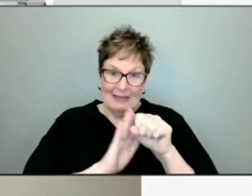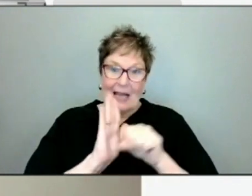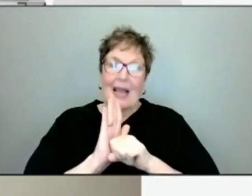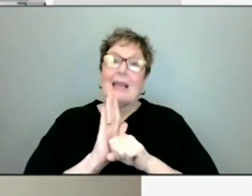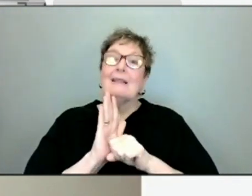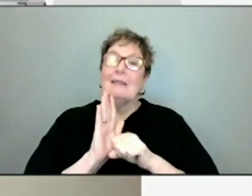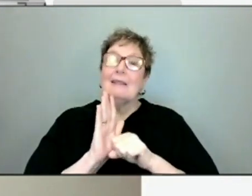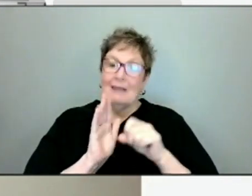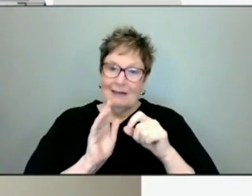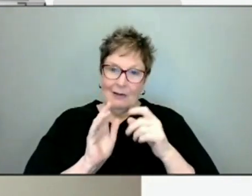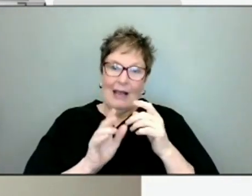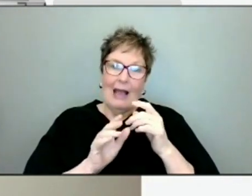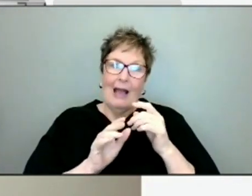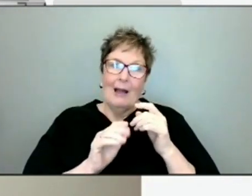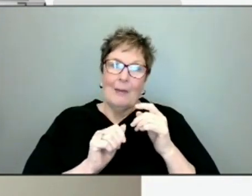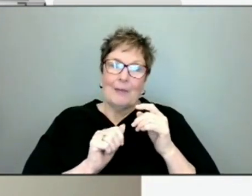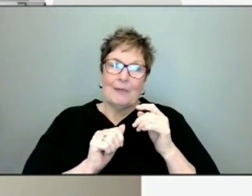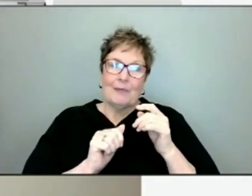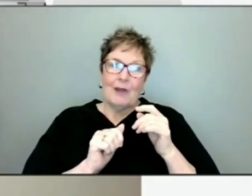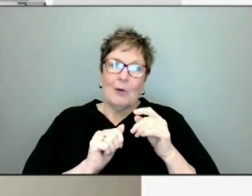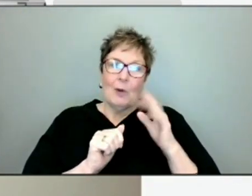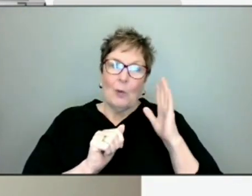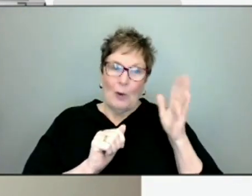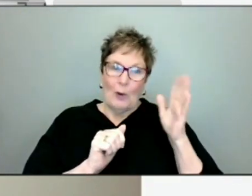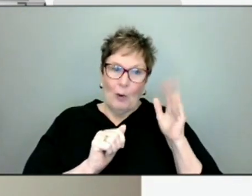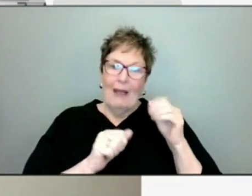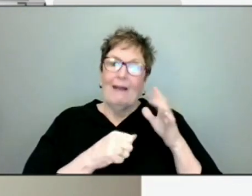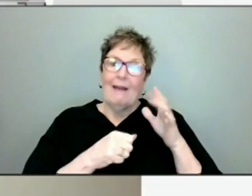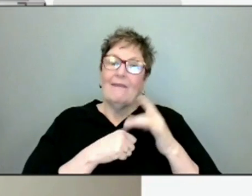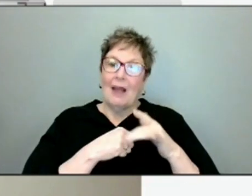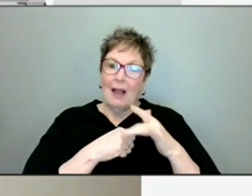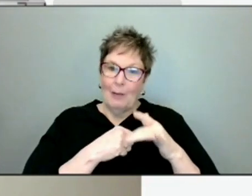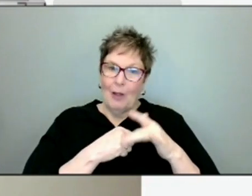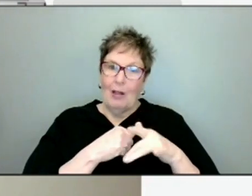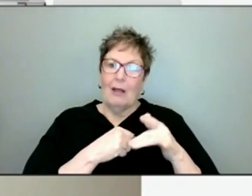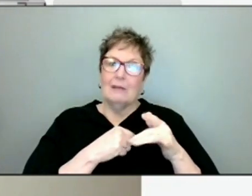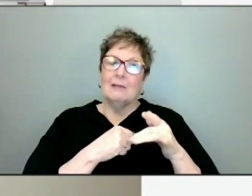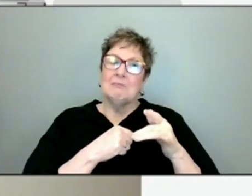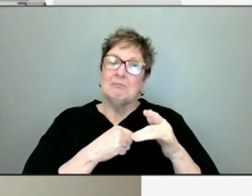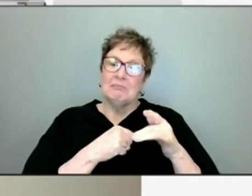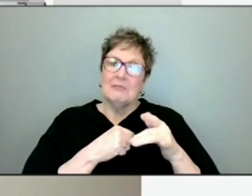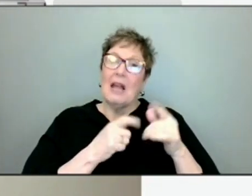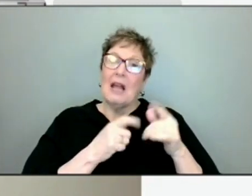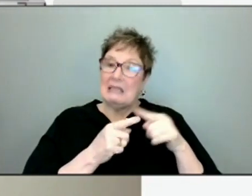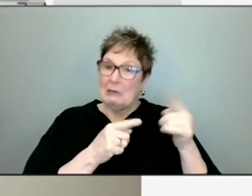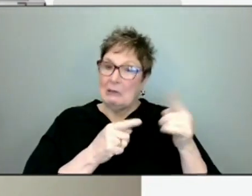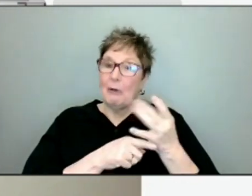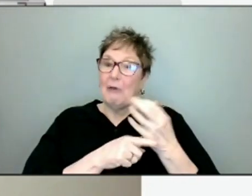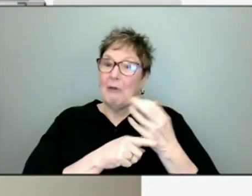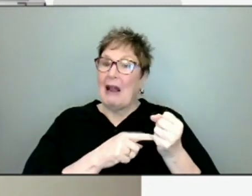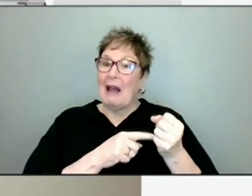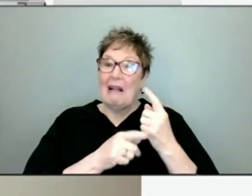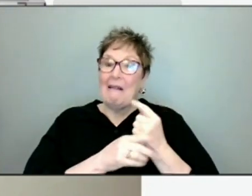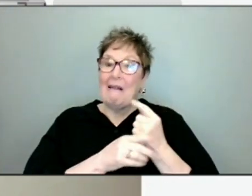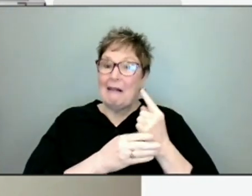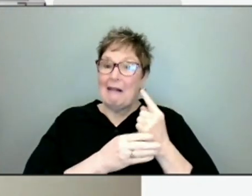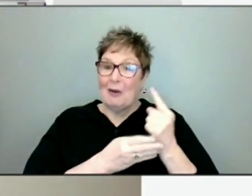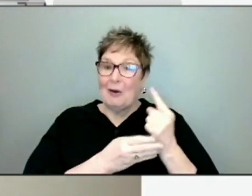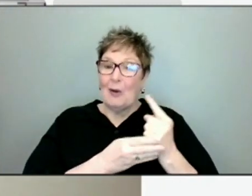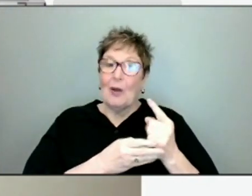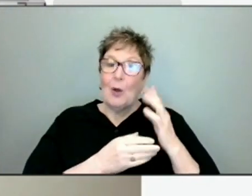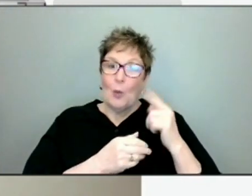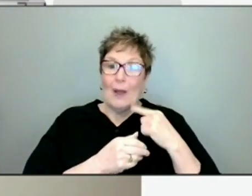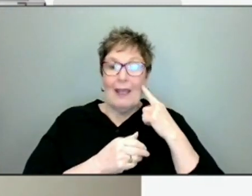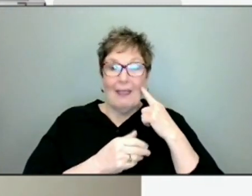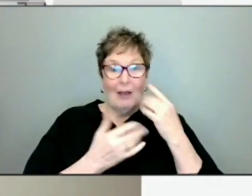test kits for us. And so they will be available pretty much until supply runs out on a weekly basis. We do think